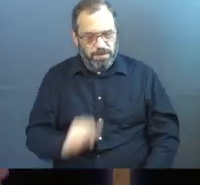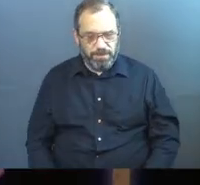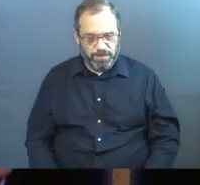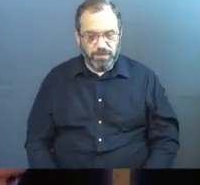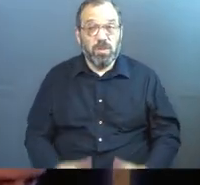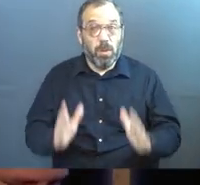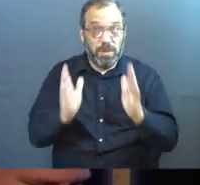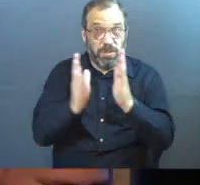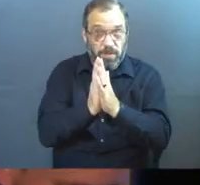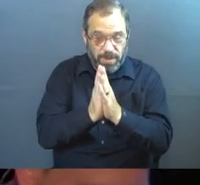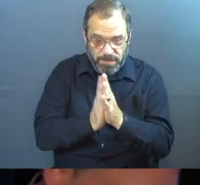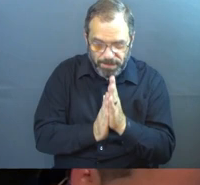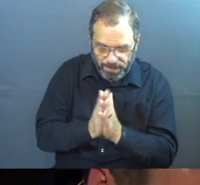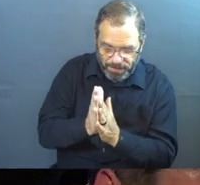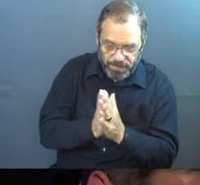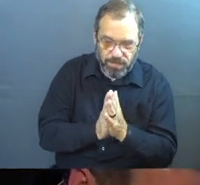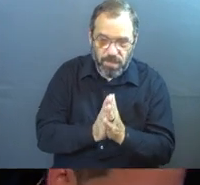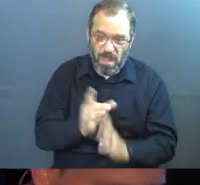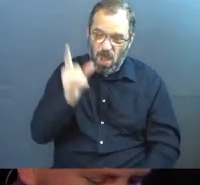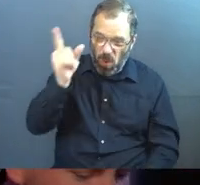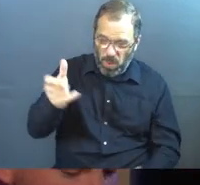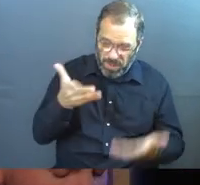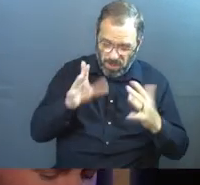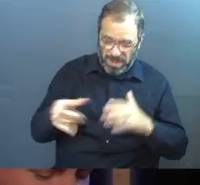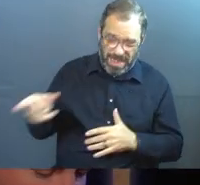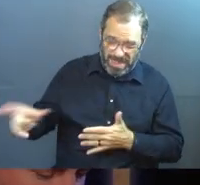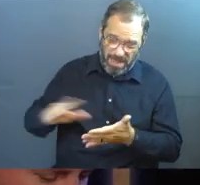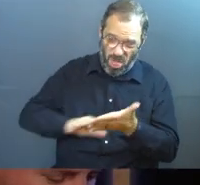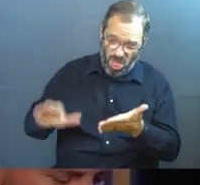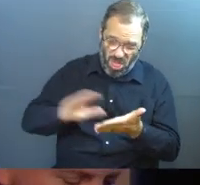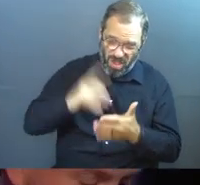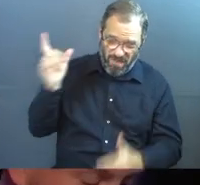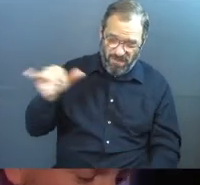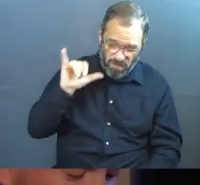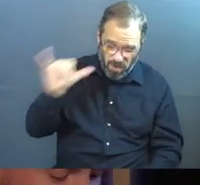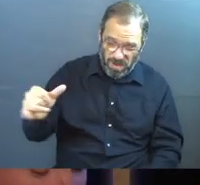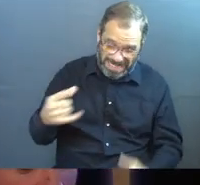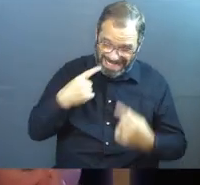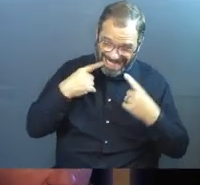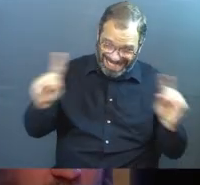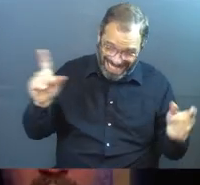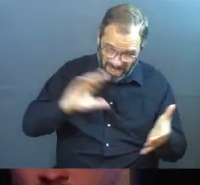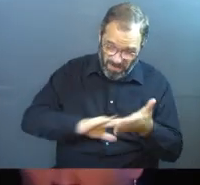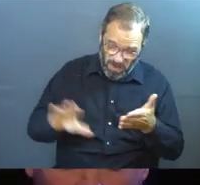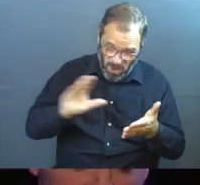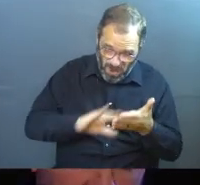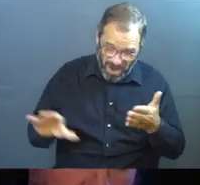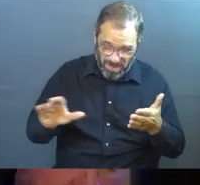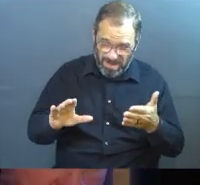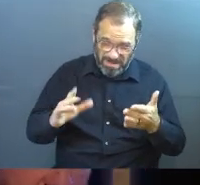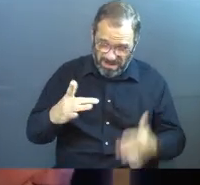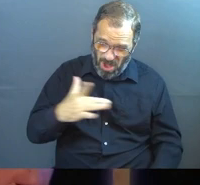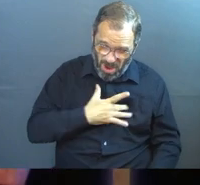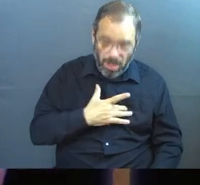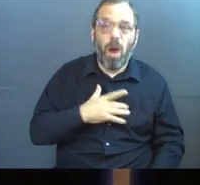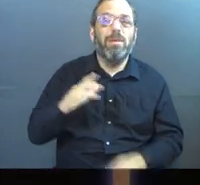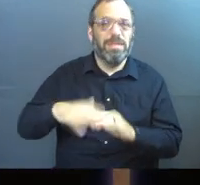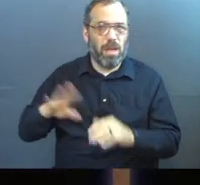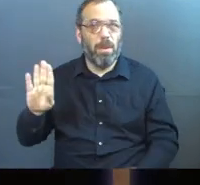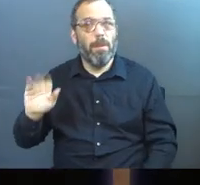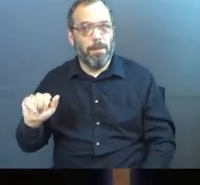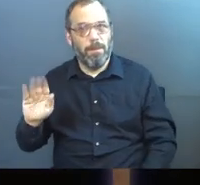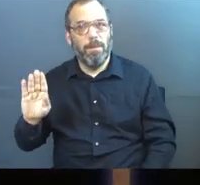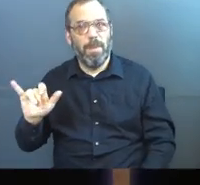here's the rest of his prayer. Will you let them get away with this forever, God? Will they succeed forever in their heartless conquest? This is Babylon.